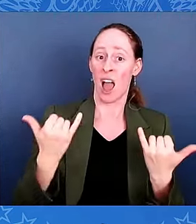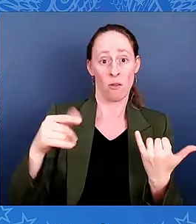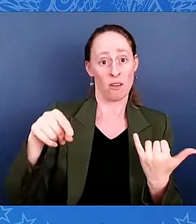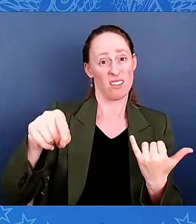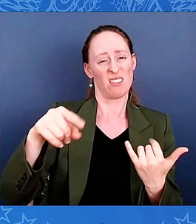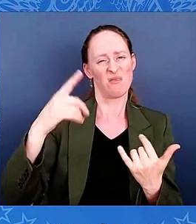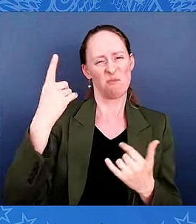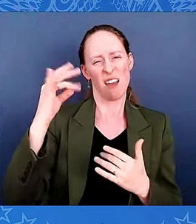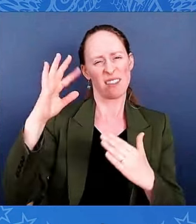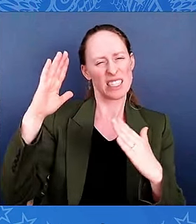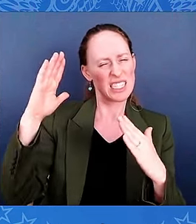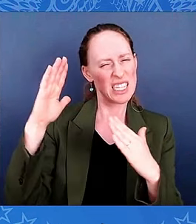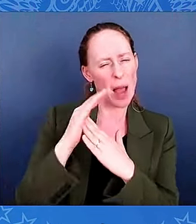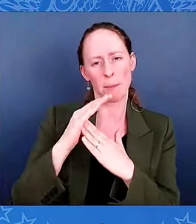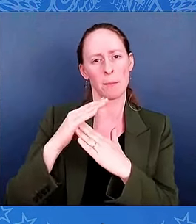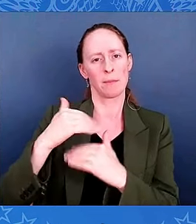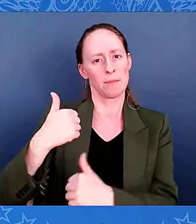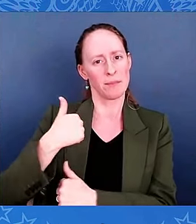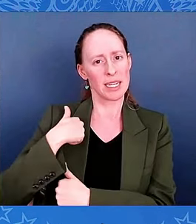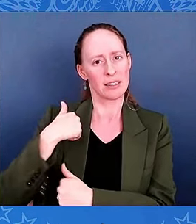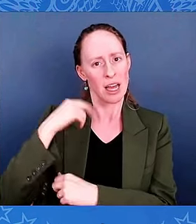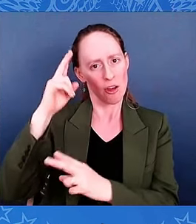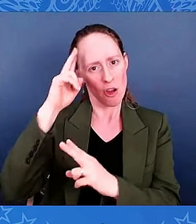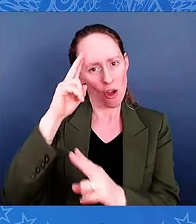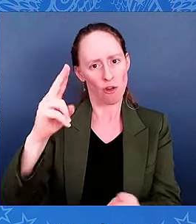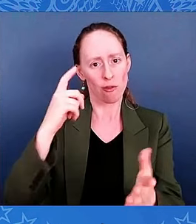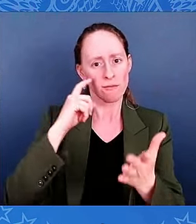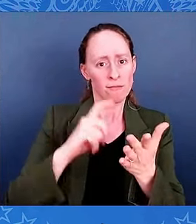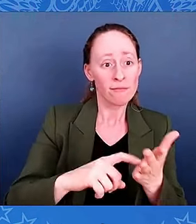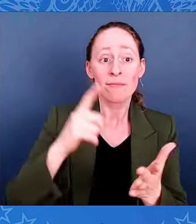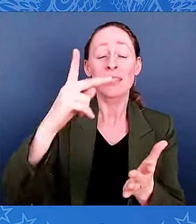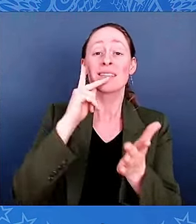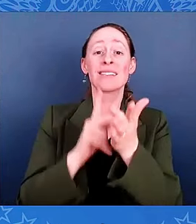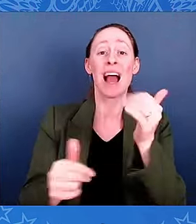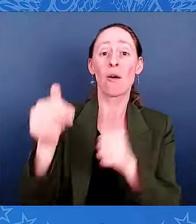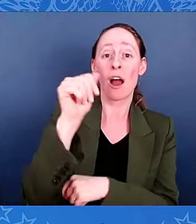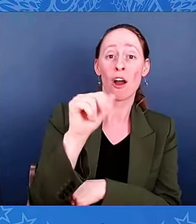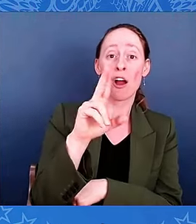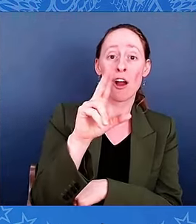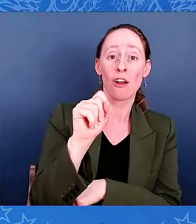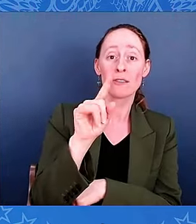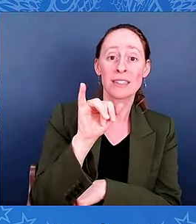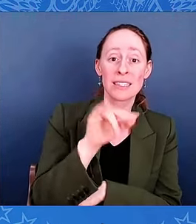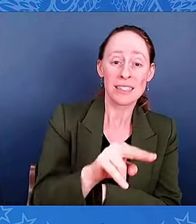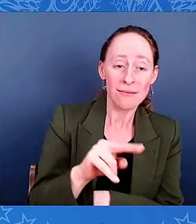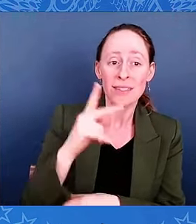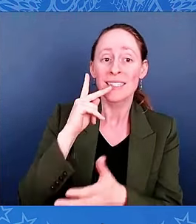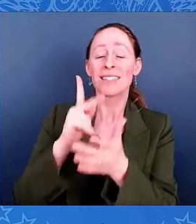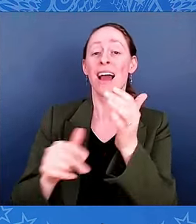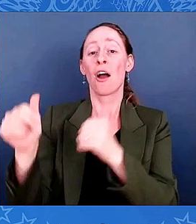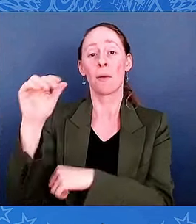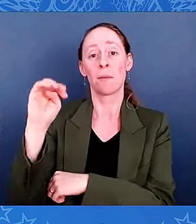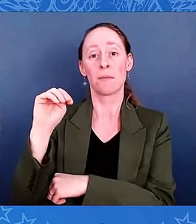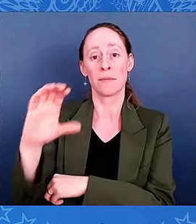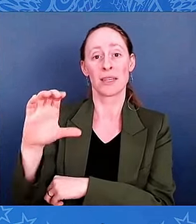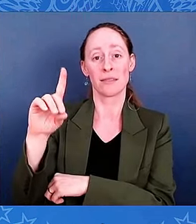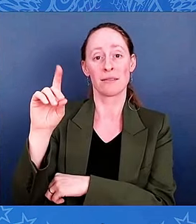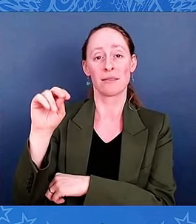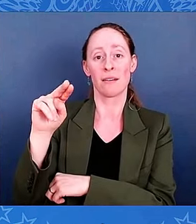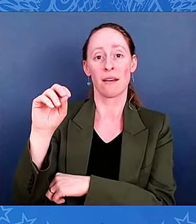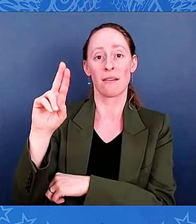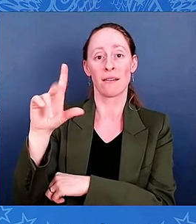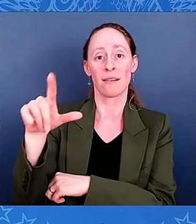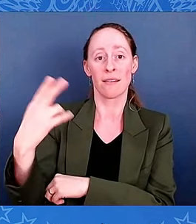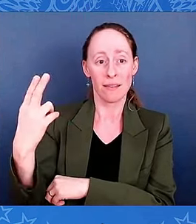Secretary Wormuth, Chairman Brown, General Milley. Previous Medal of Honor recipients were here. Distinguished guests.